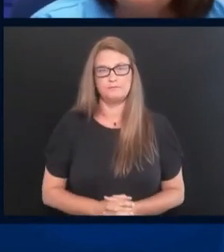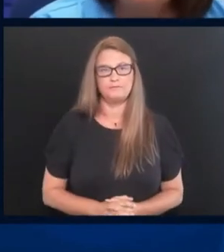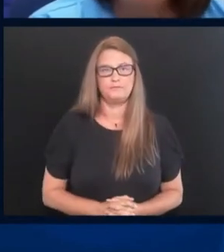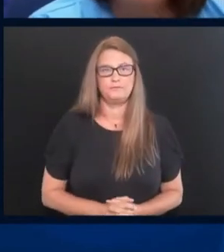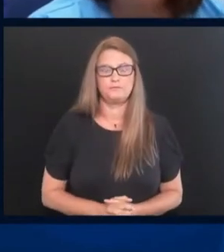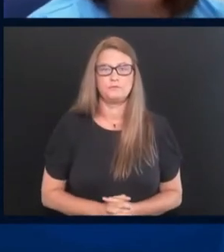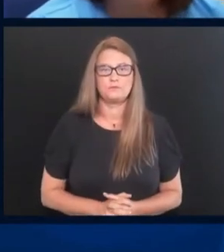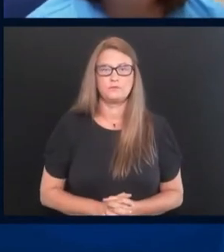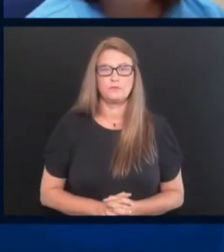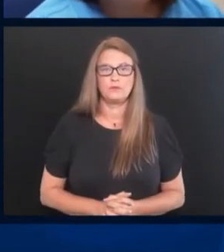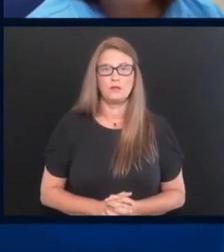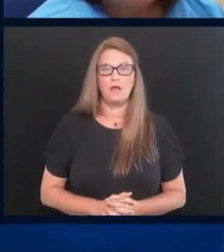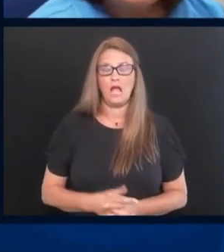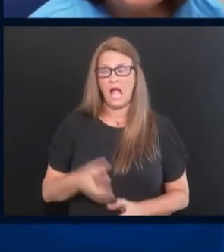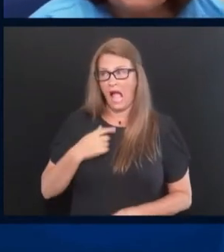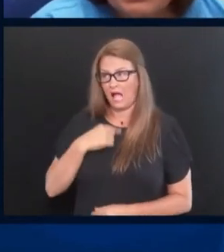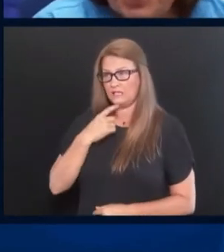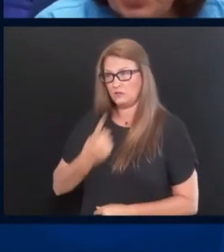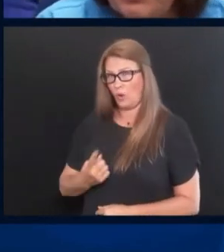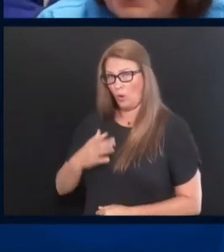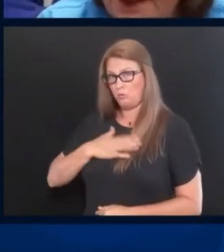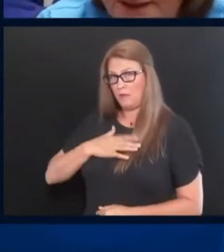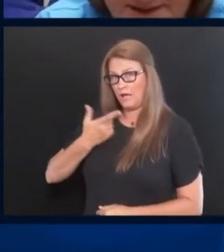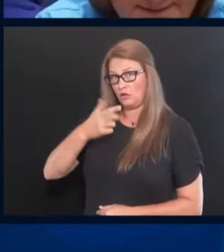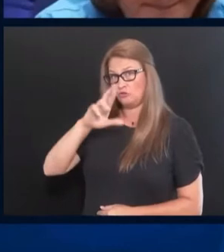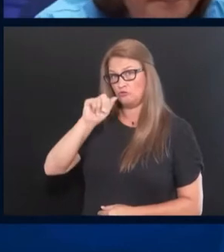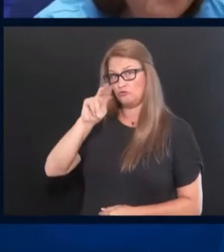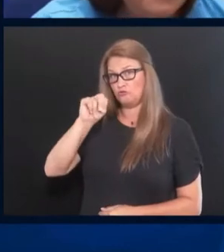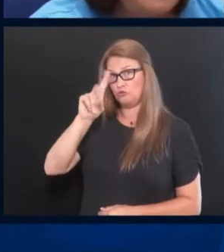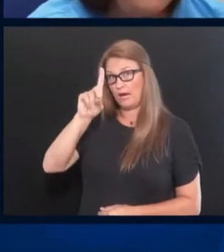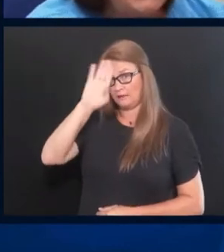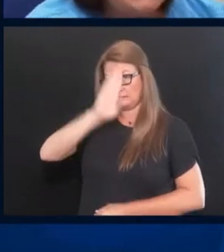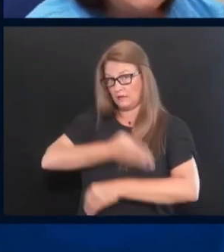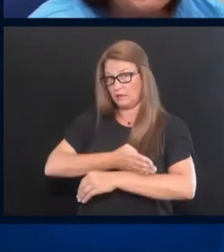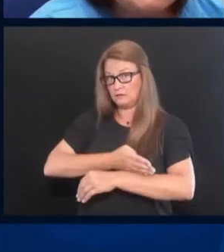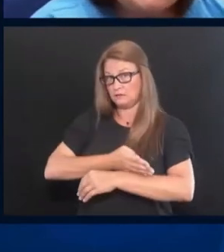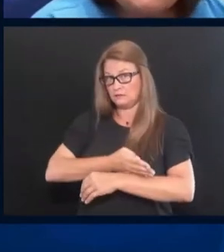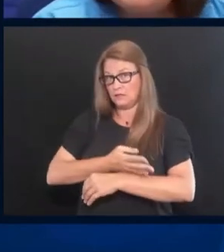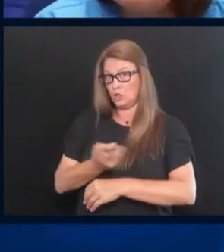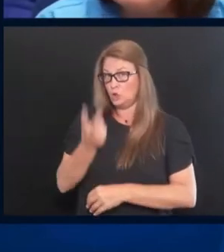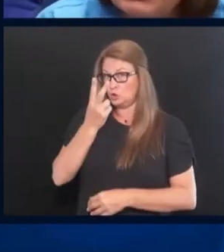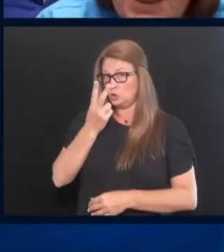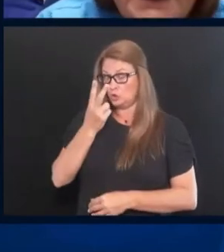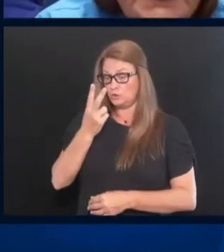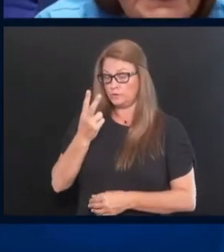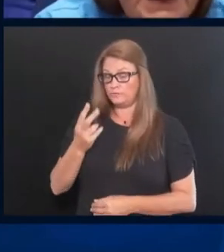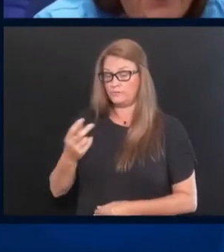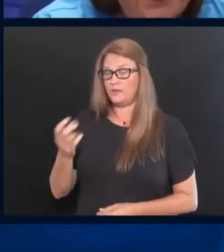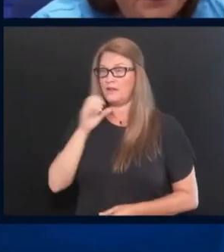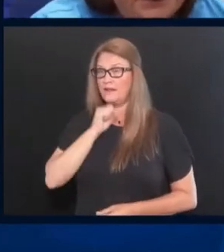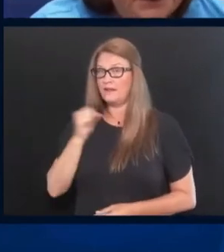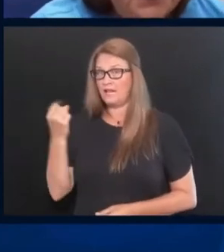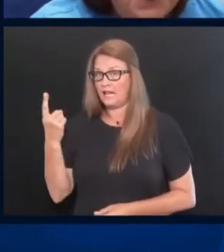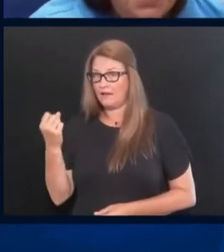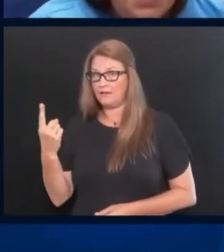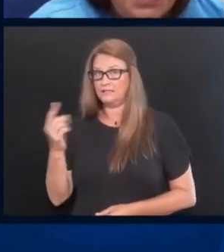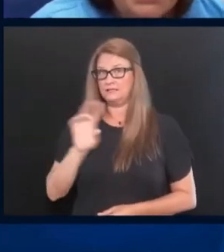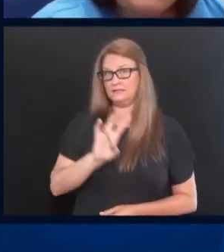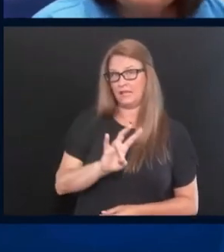When I told my grandson, which is Joey's sons, Jason's 11 and Jackson's seven.